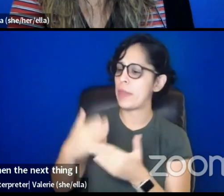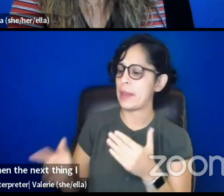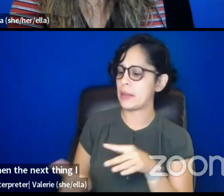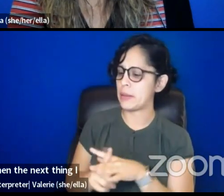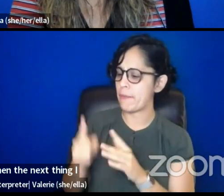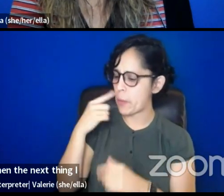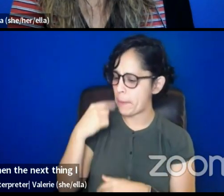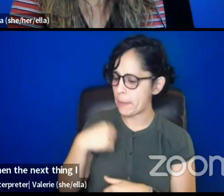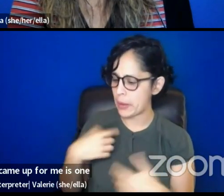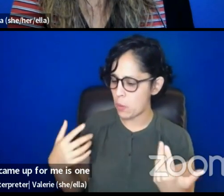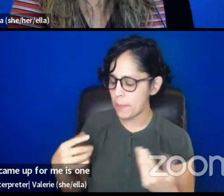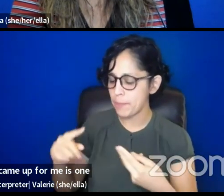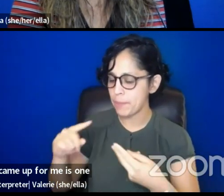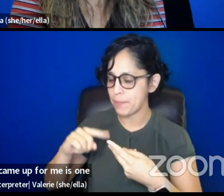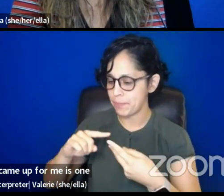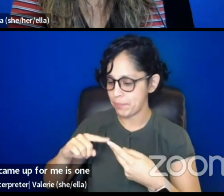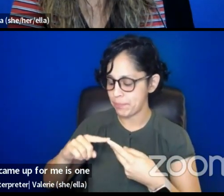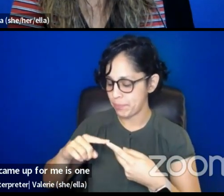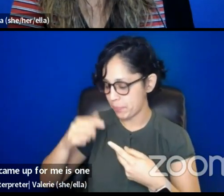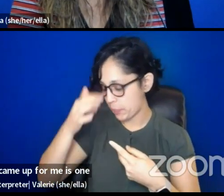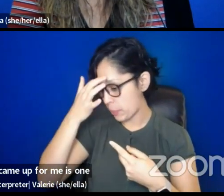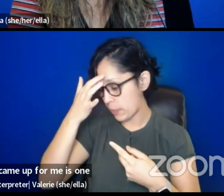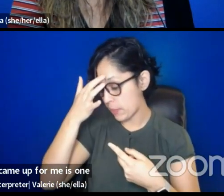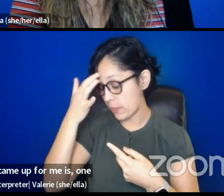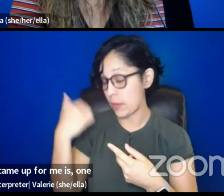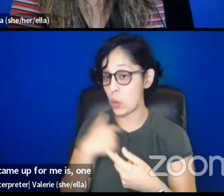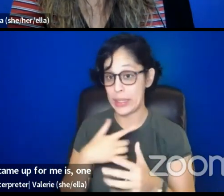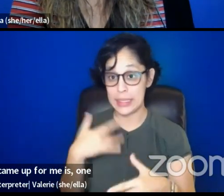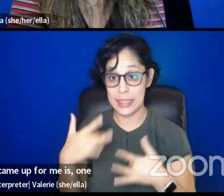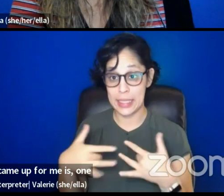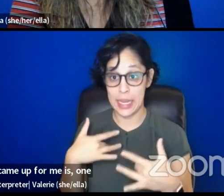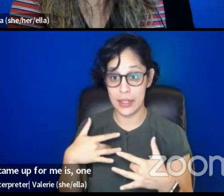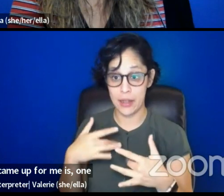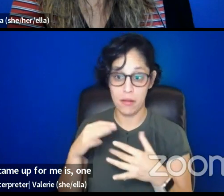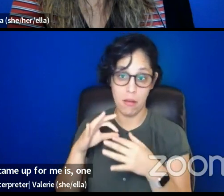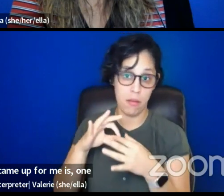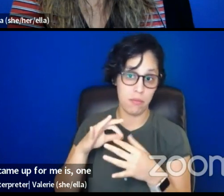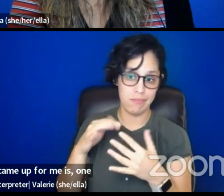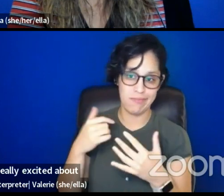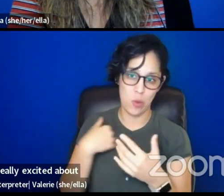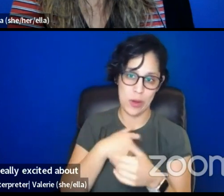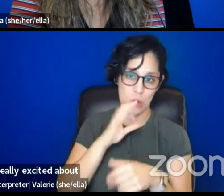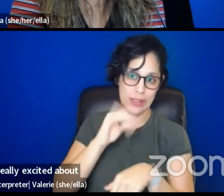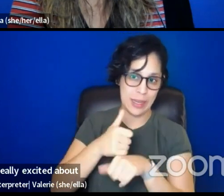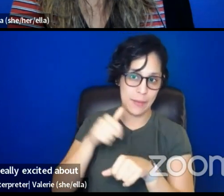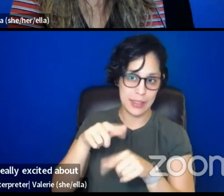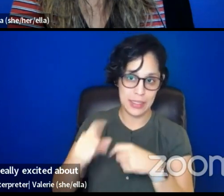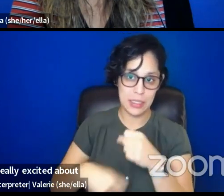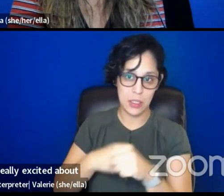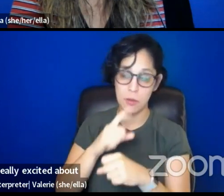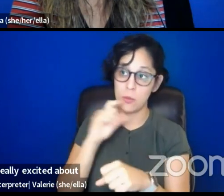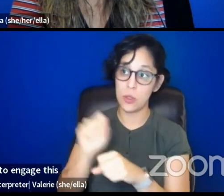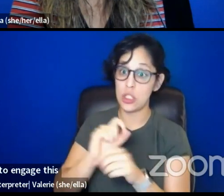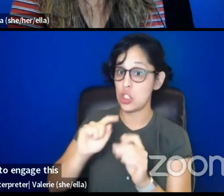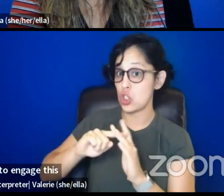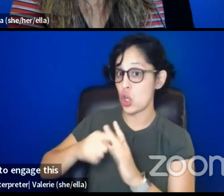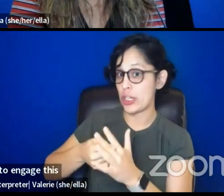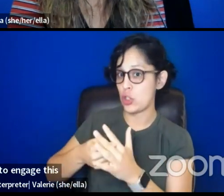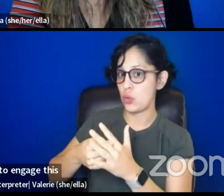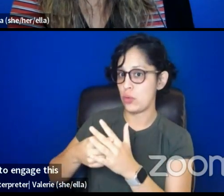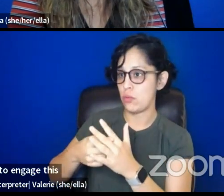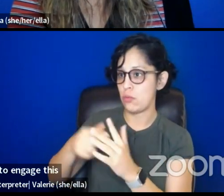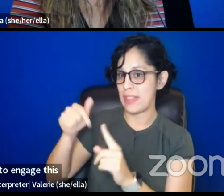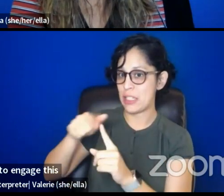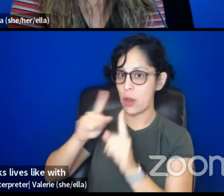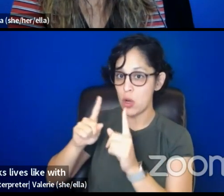one, one of the things that we're really excited about doing this year is starting to engage this conversation earlier in folks' lives, like, with